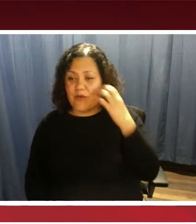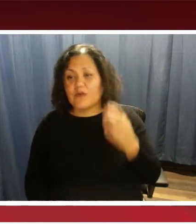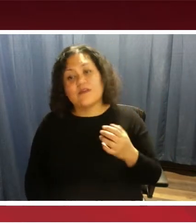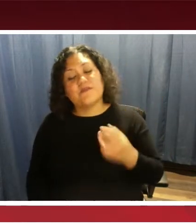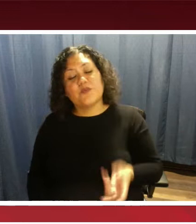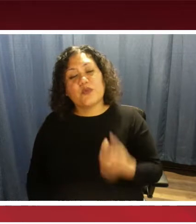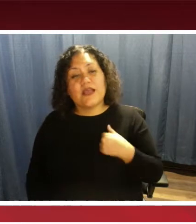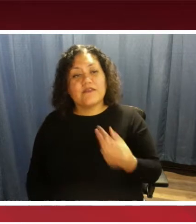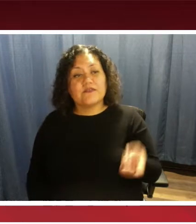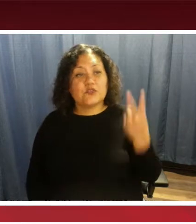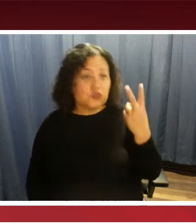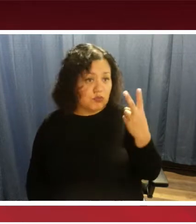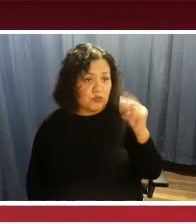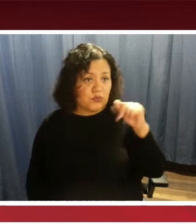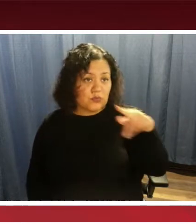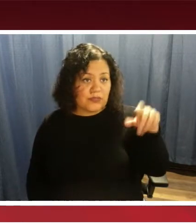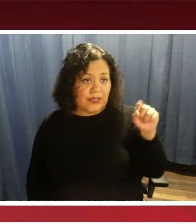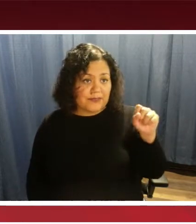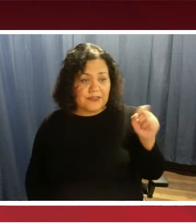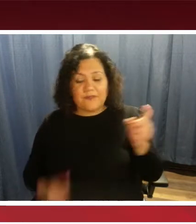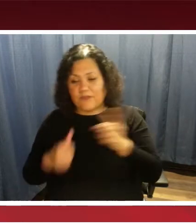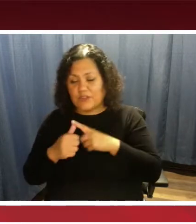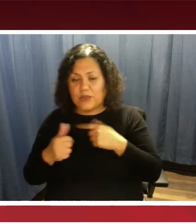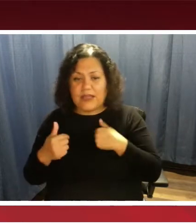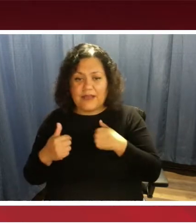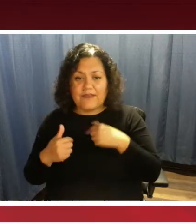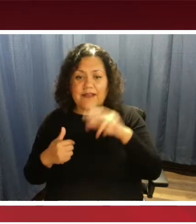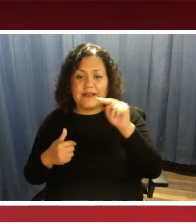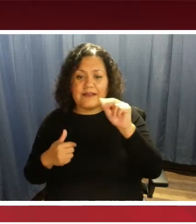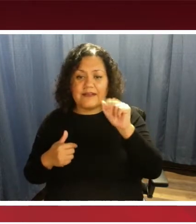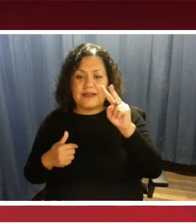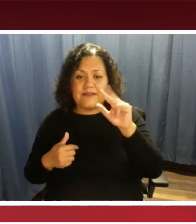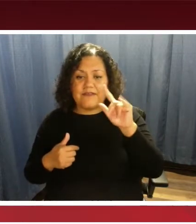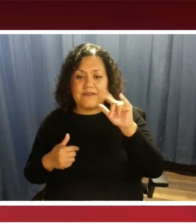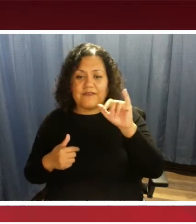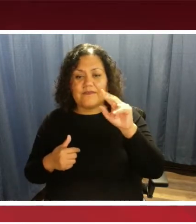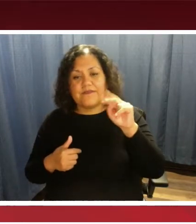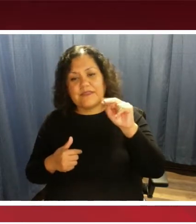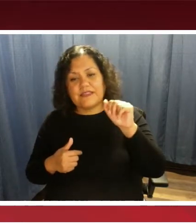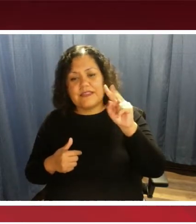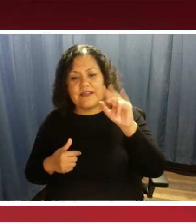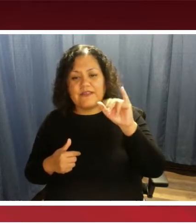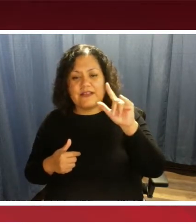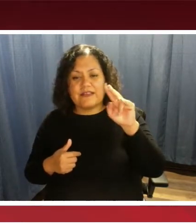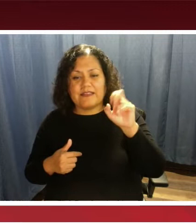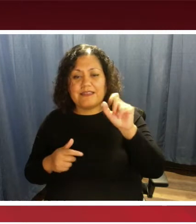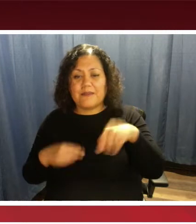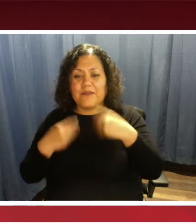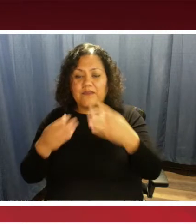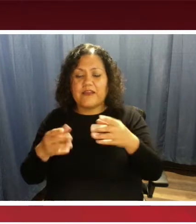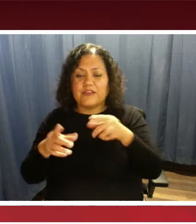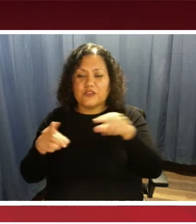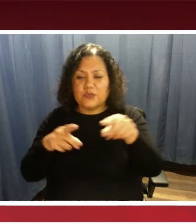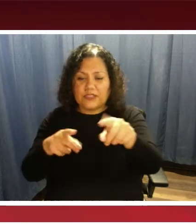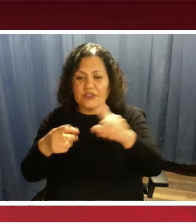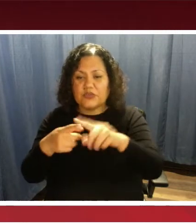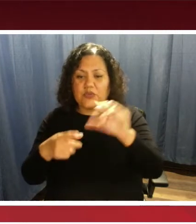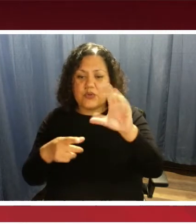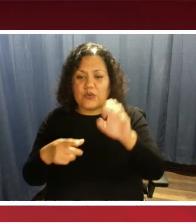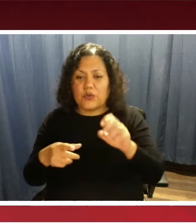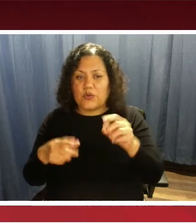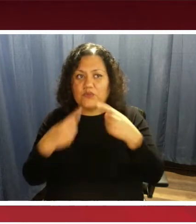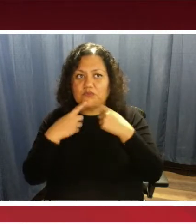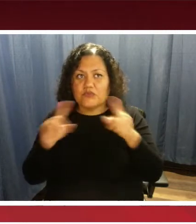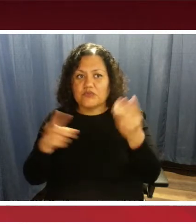two apps. First, there is the NaviLens app, and this app will provide directions to the code out loud in an audio format,